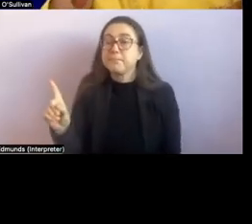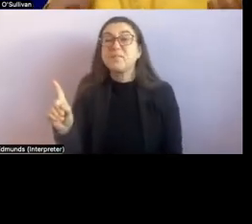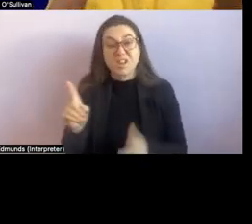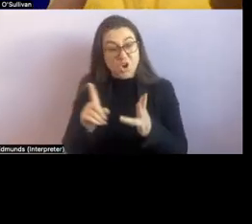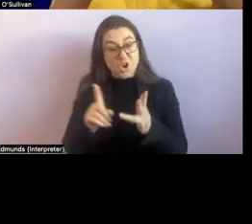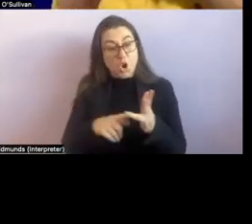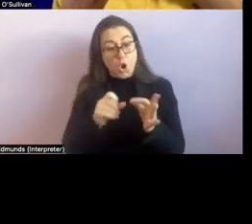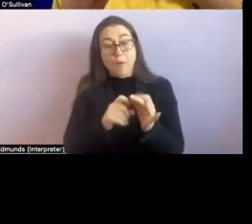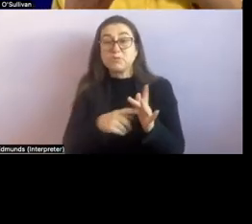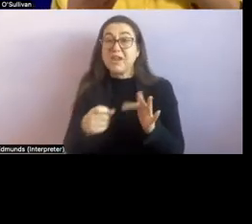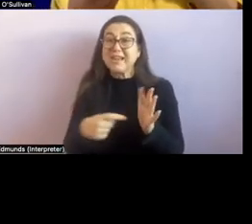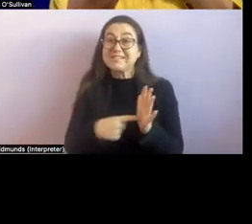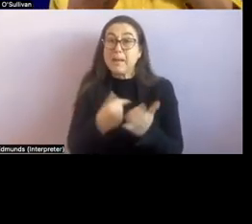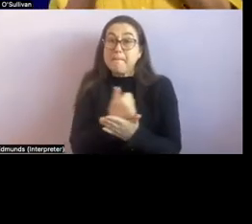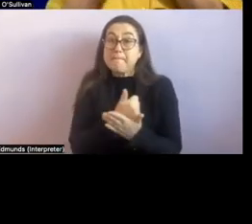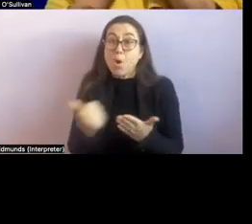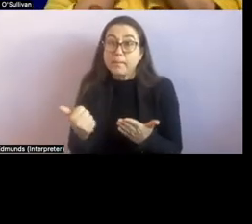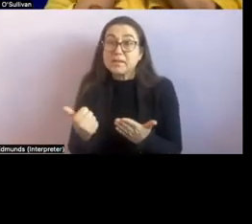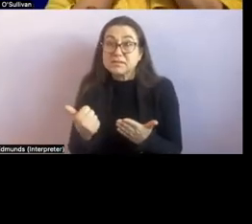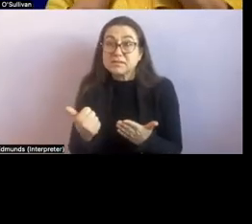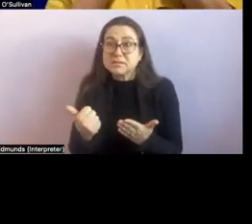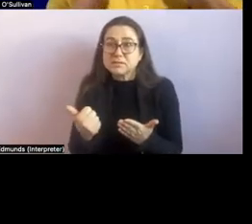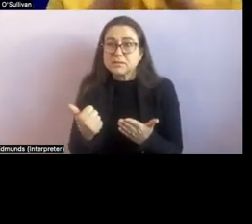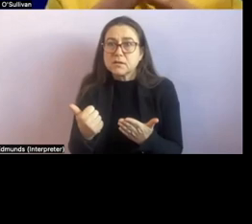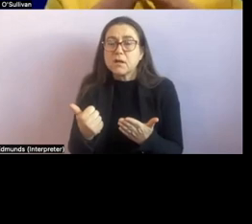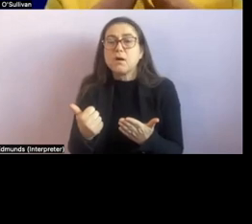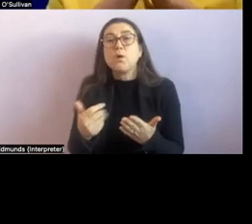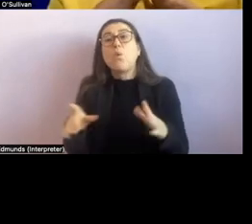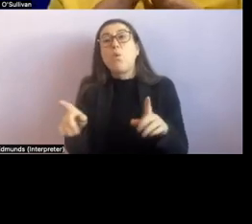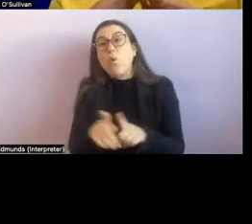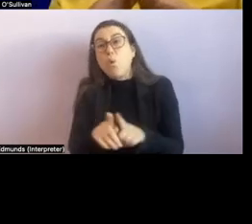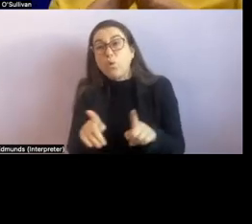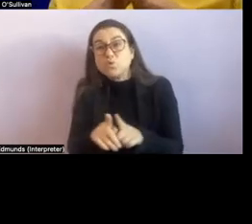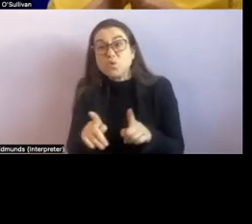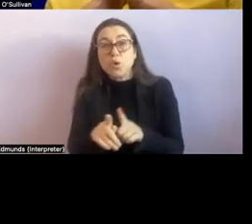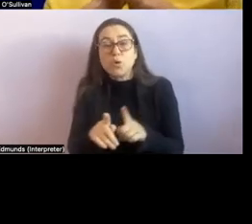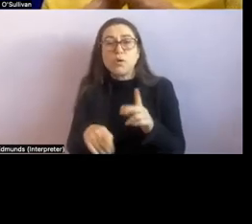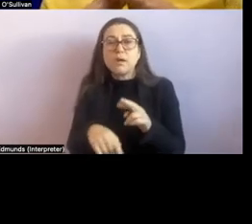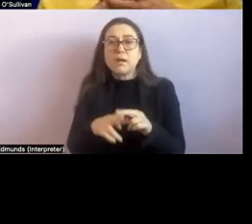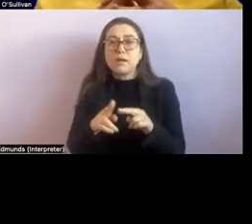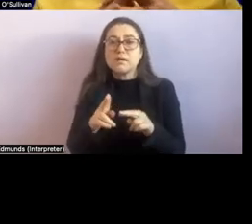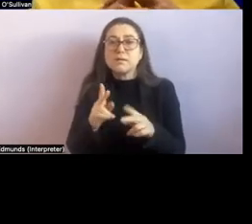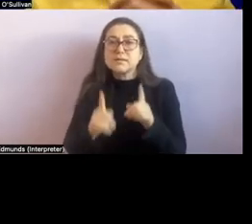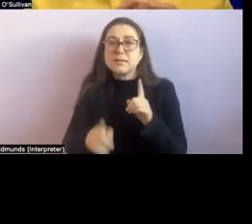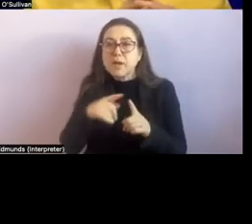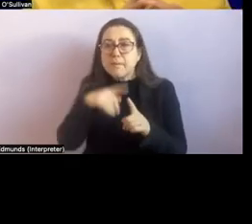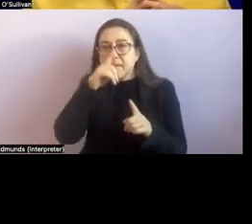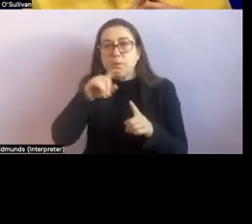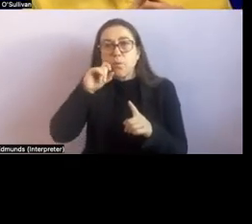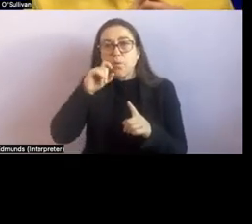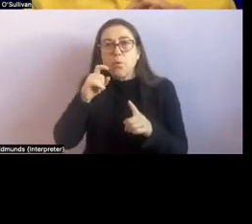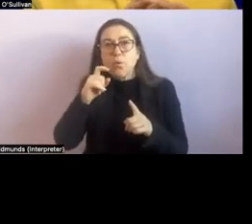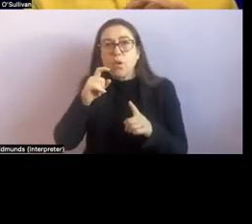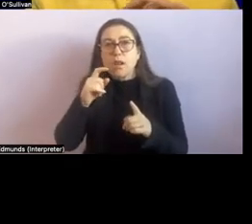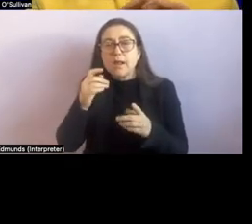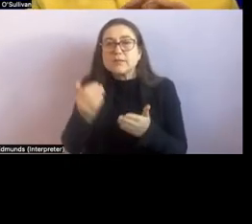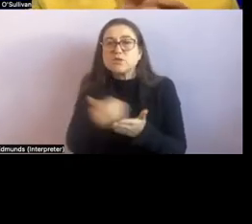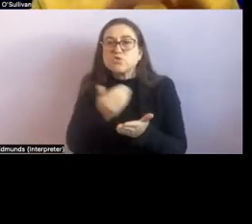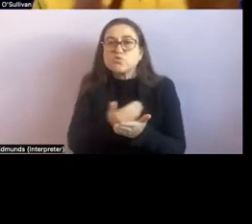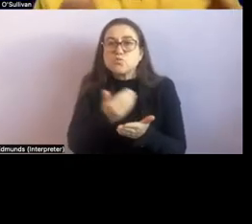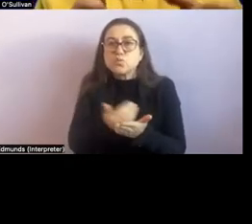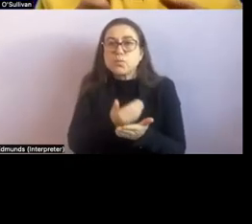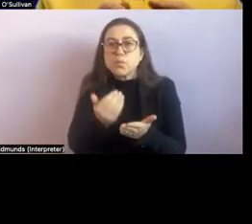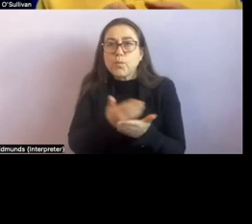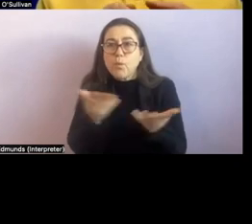store different pieces of things in their mouth um so that they're able to find them i can think of somebody that i was working with who